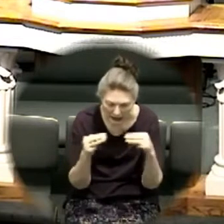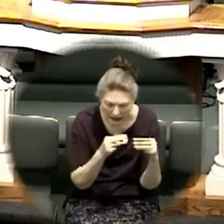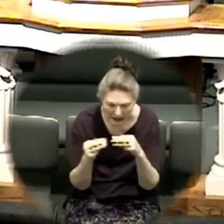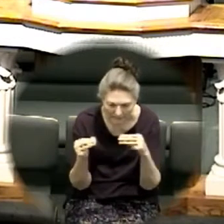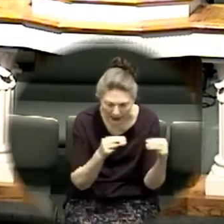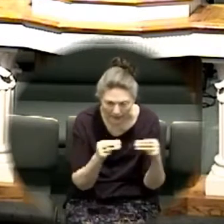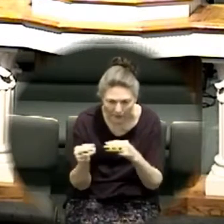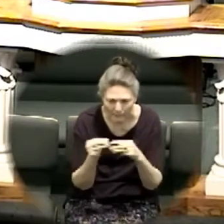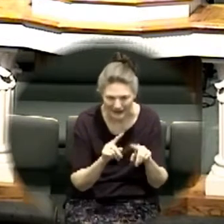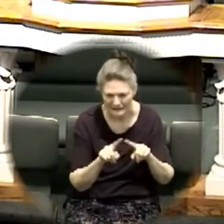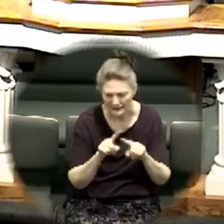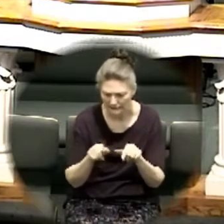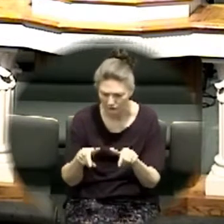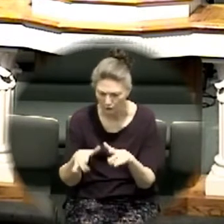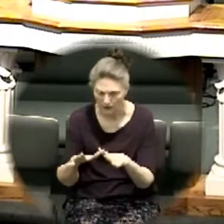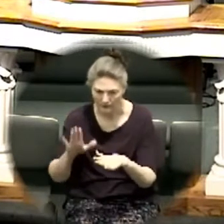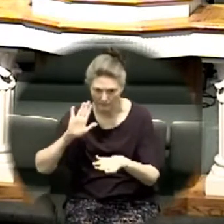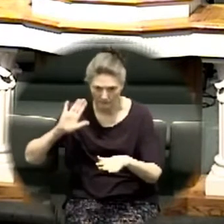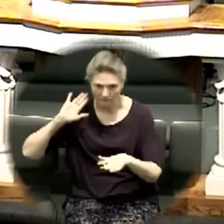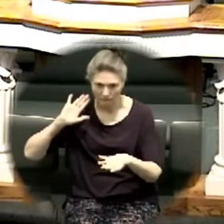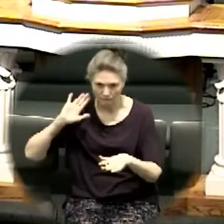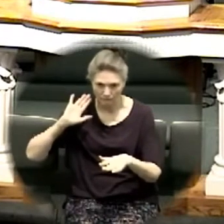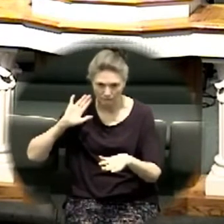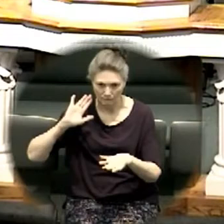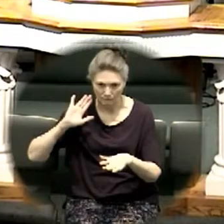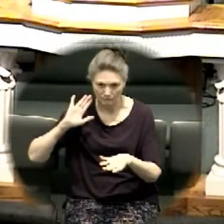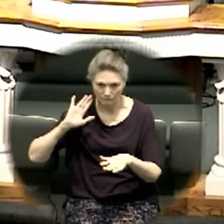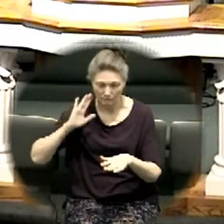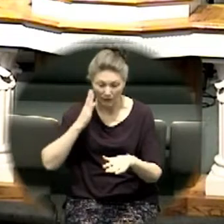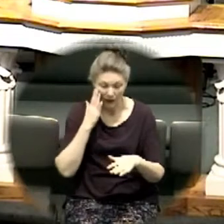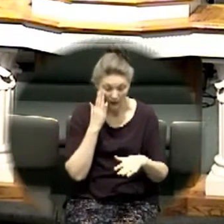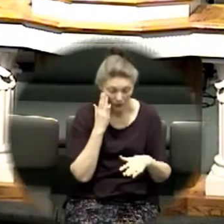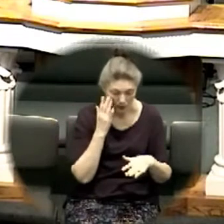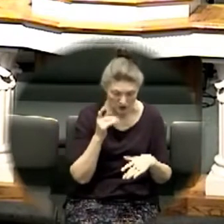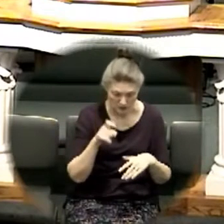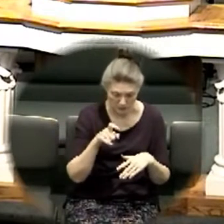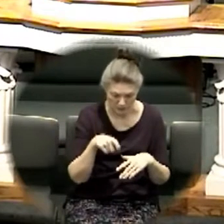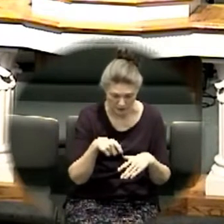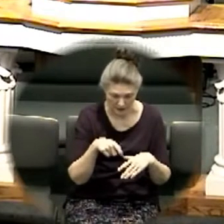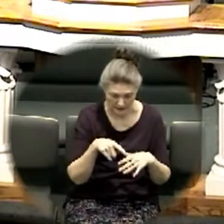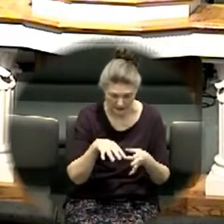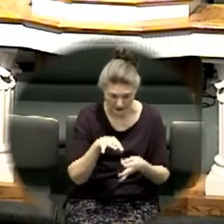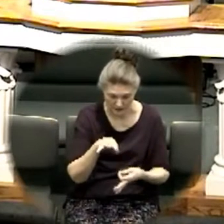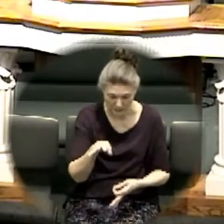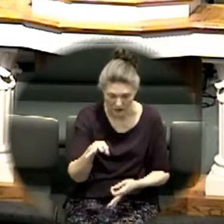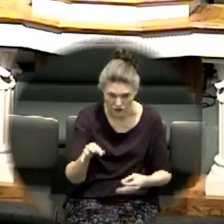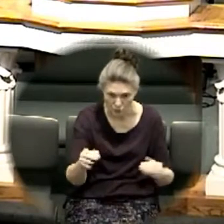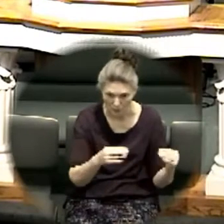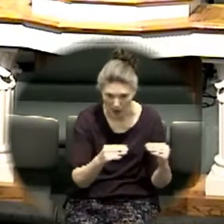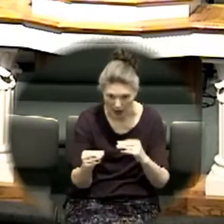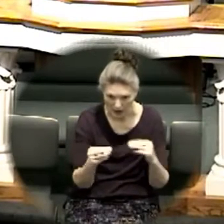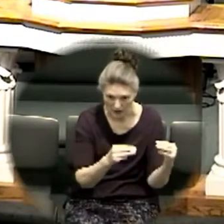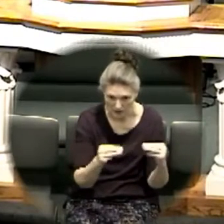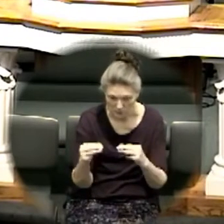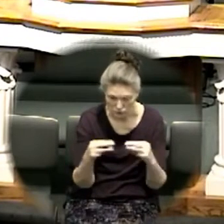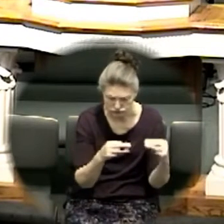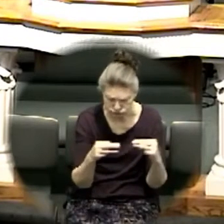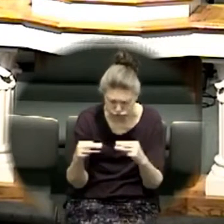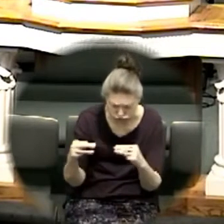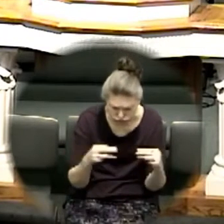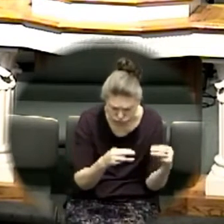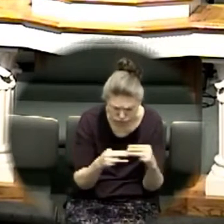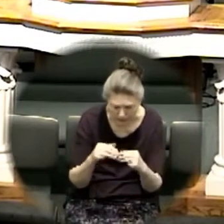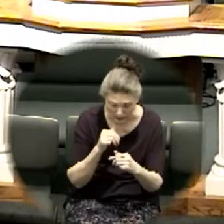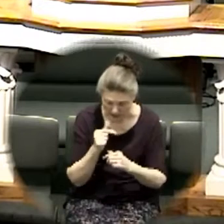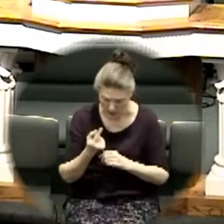than we have fought them in the past uh yeah i know it's it's supposed to be in the spirit but it there's uh there's not